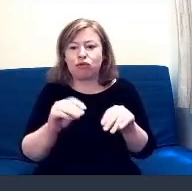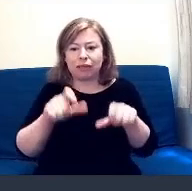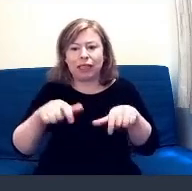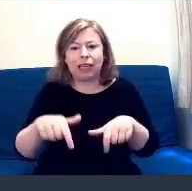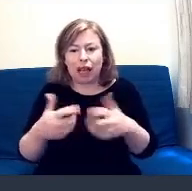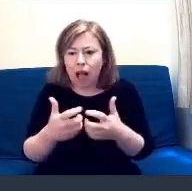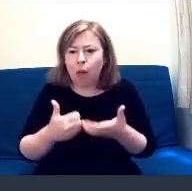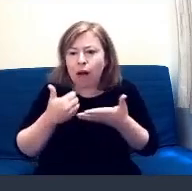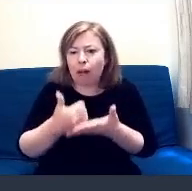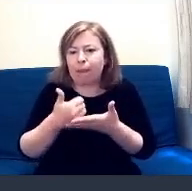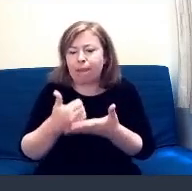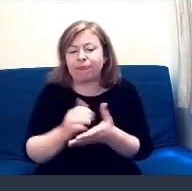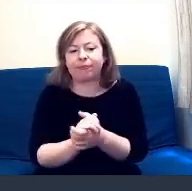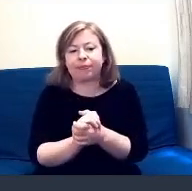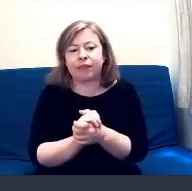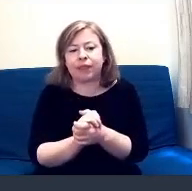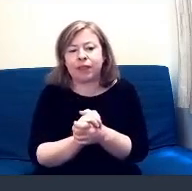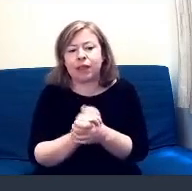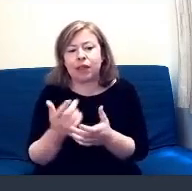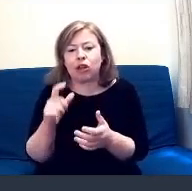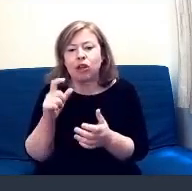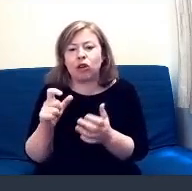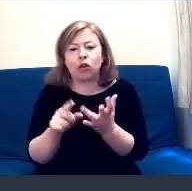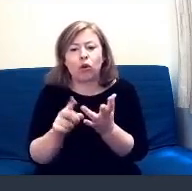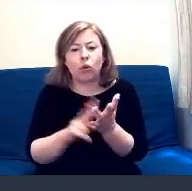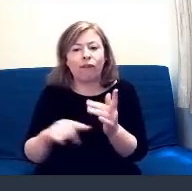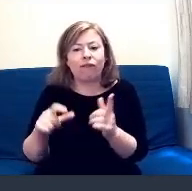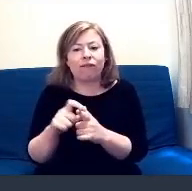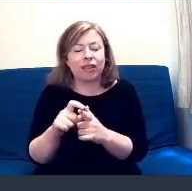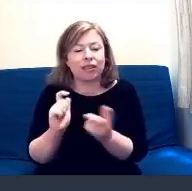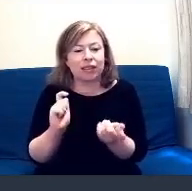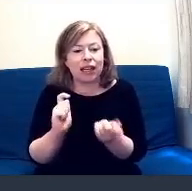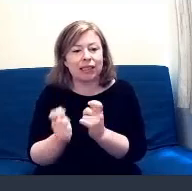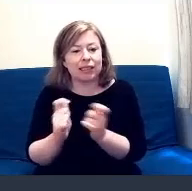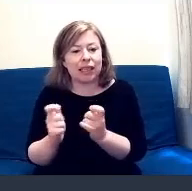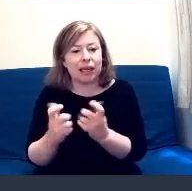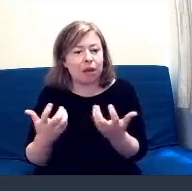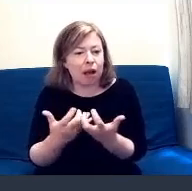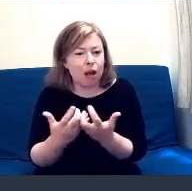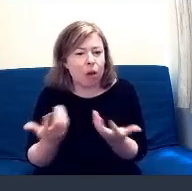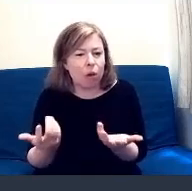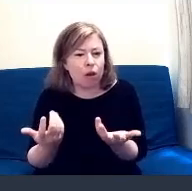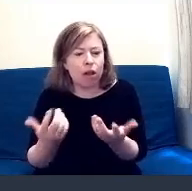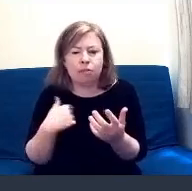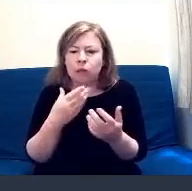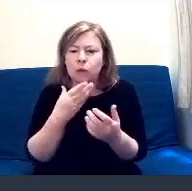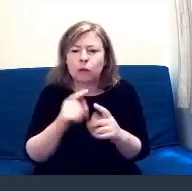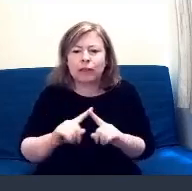In terms of adapting to COVID, there's been lots of different softwares